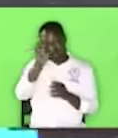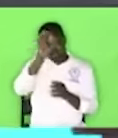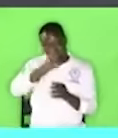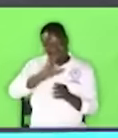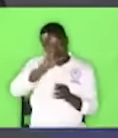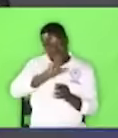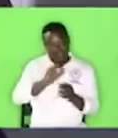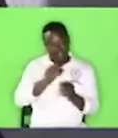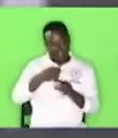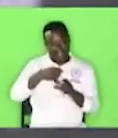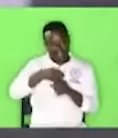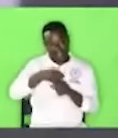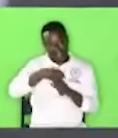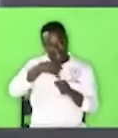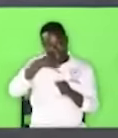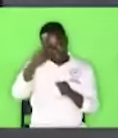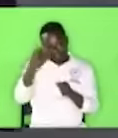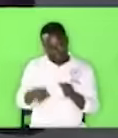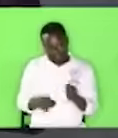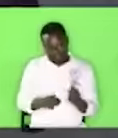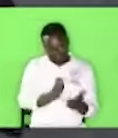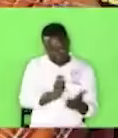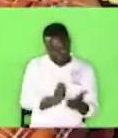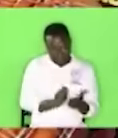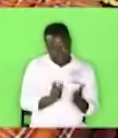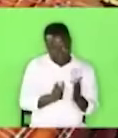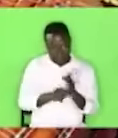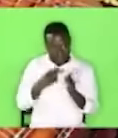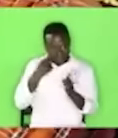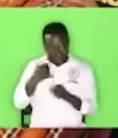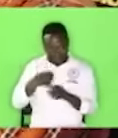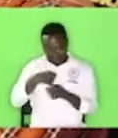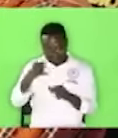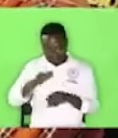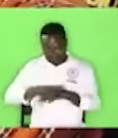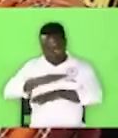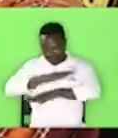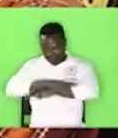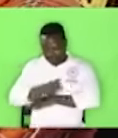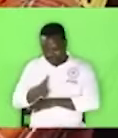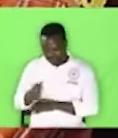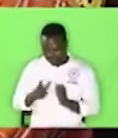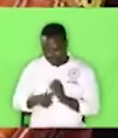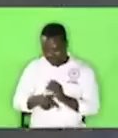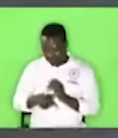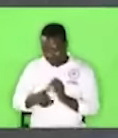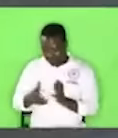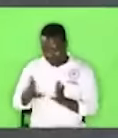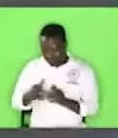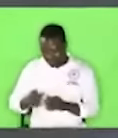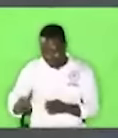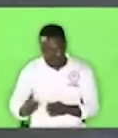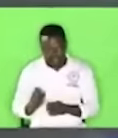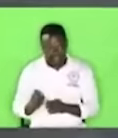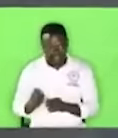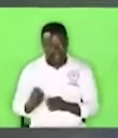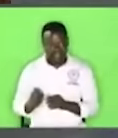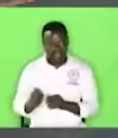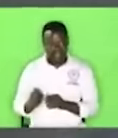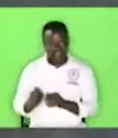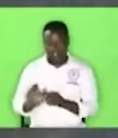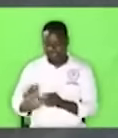write, and then you saw this pen on the table, and then you wanted to pick this pen, and then somebody said, hey,